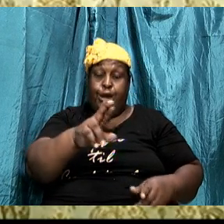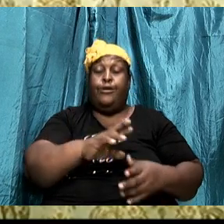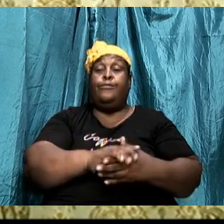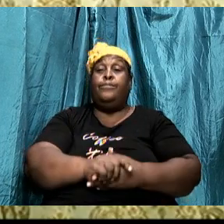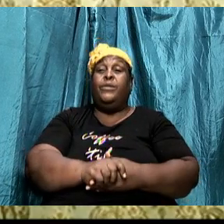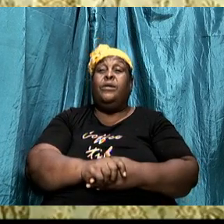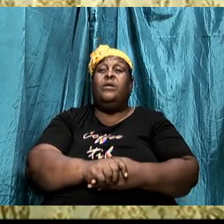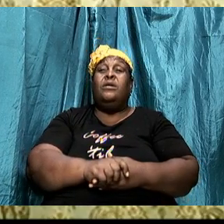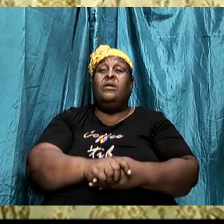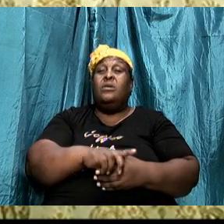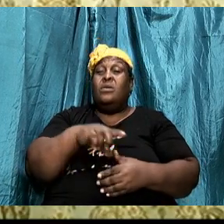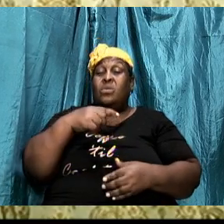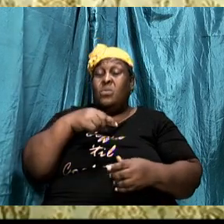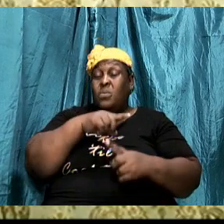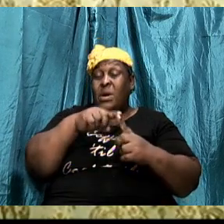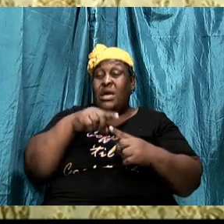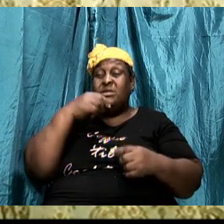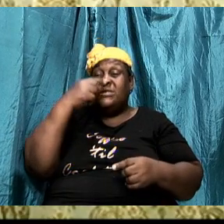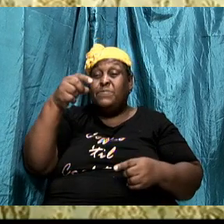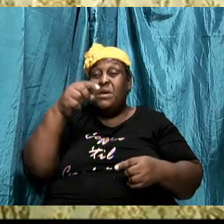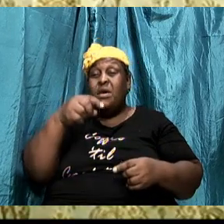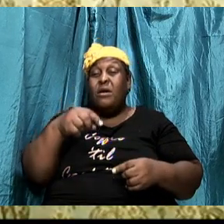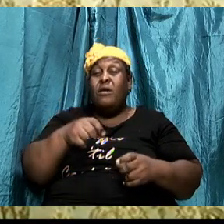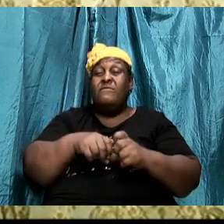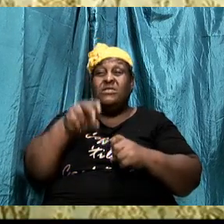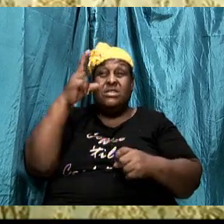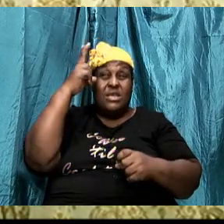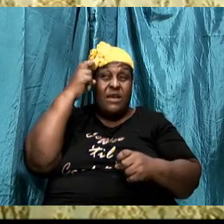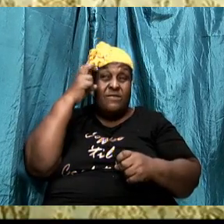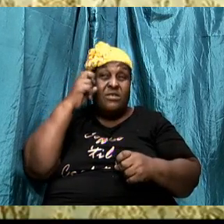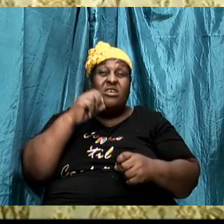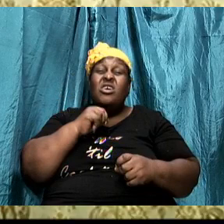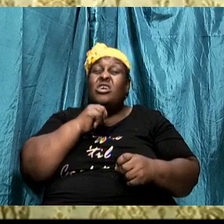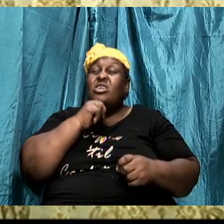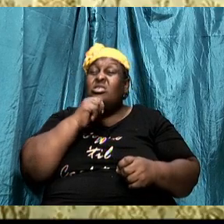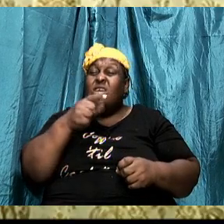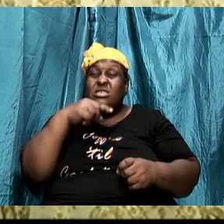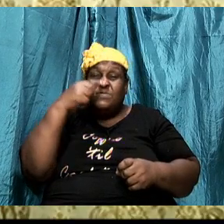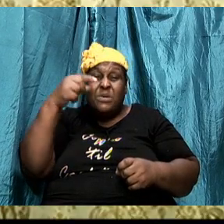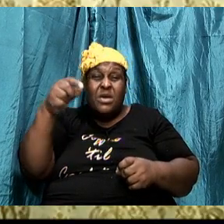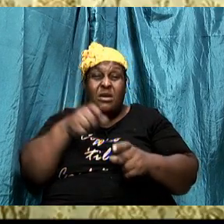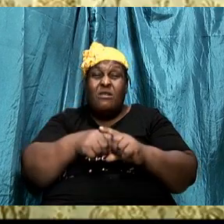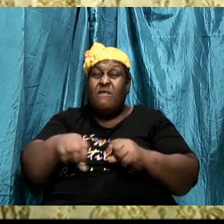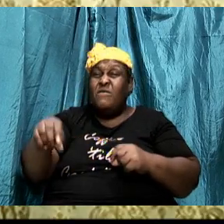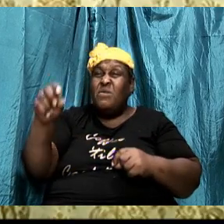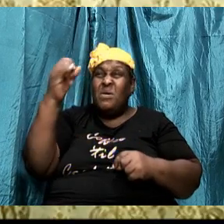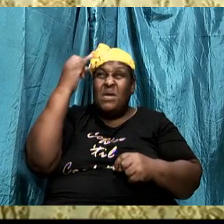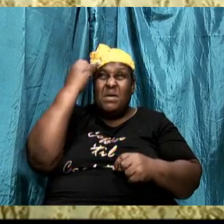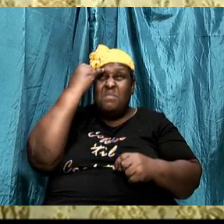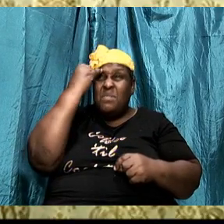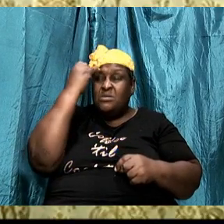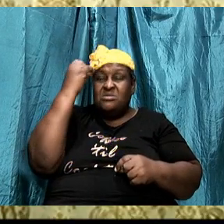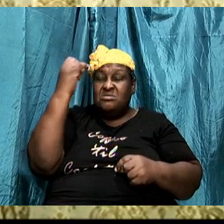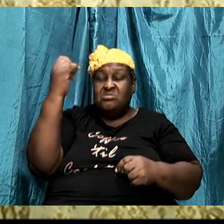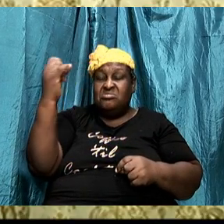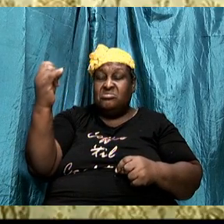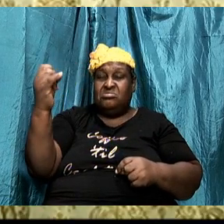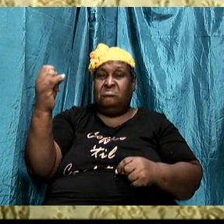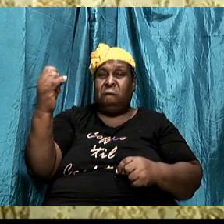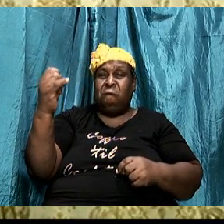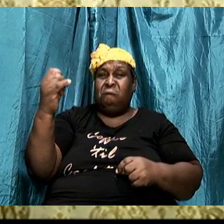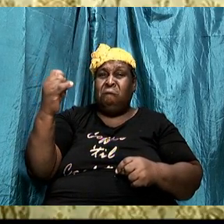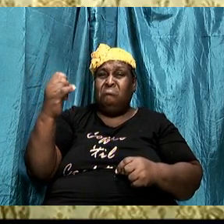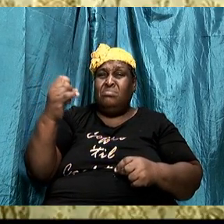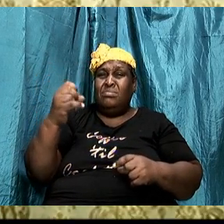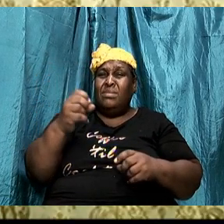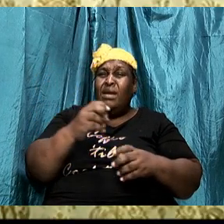there's an adversary, we are not talking about a figment of our imagination. We are not talking about something that we